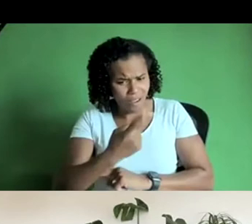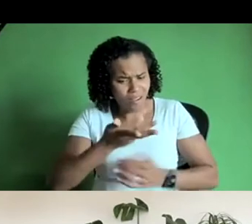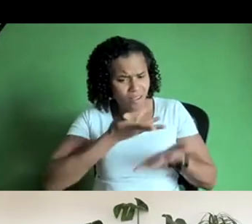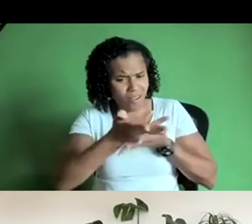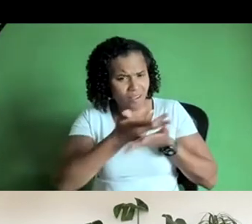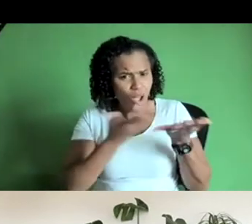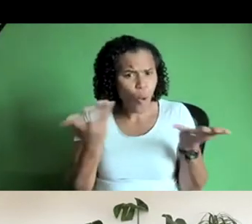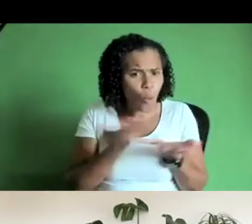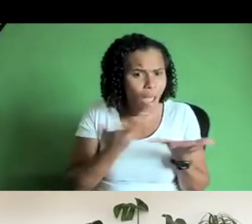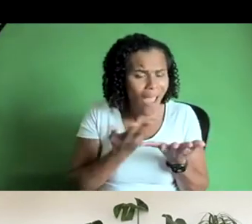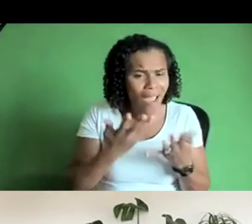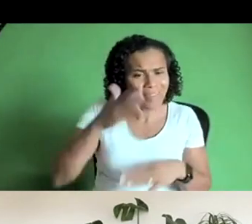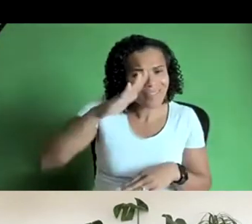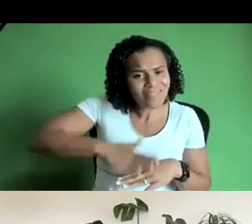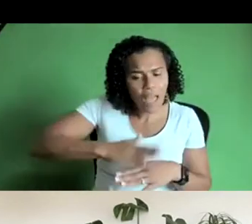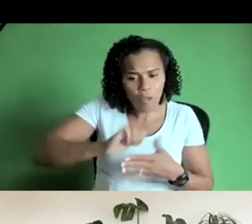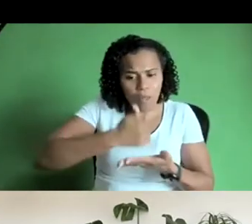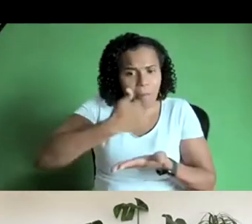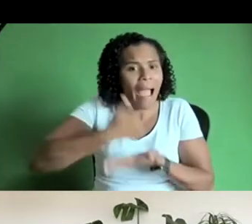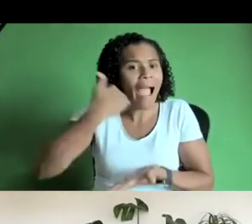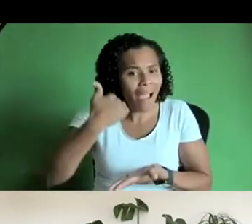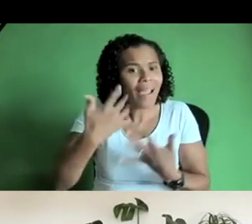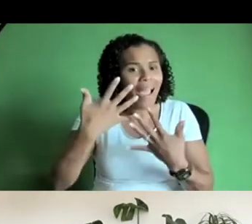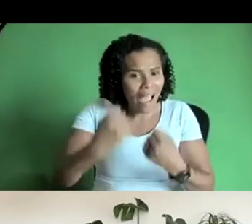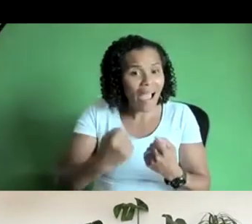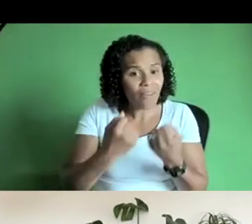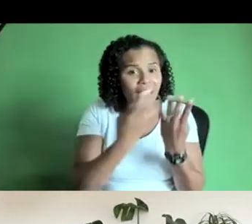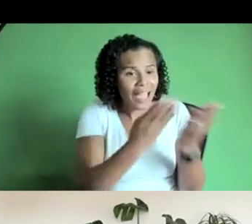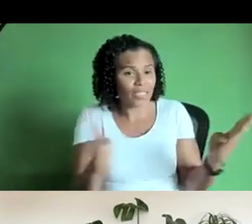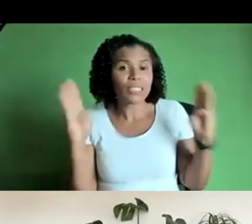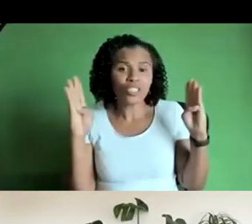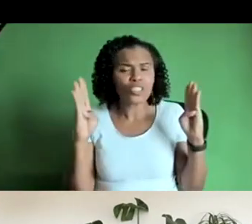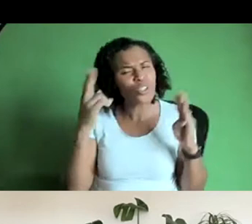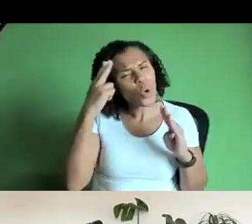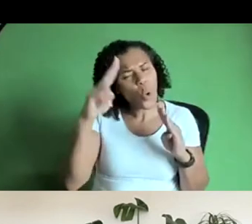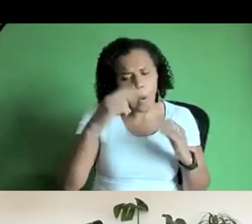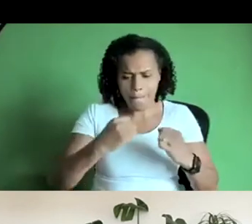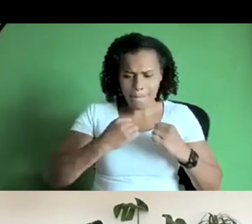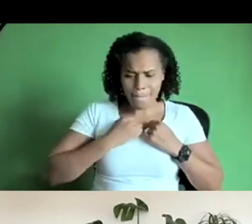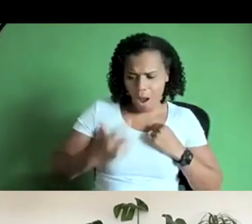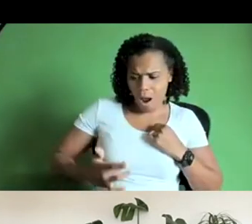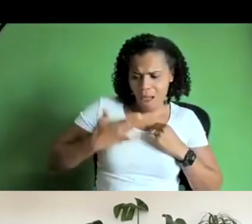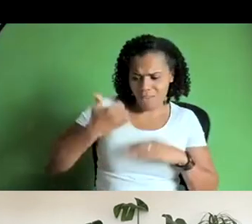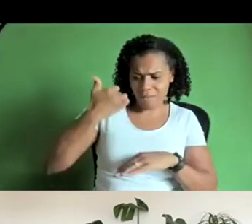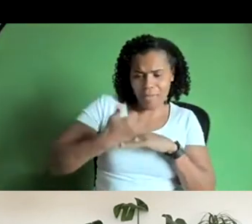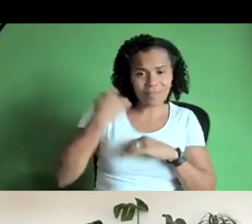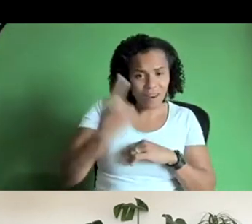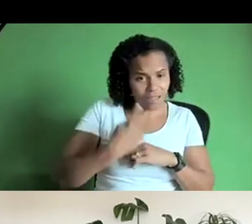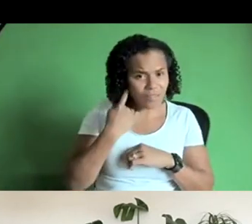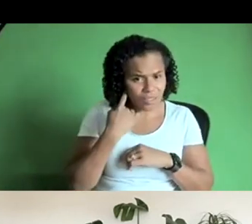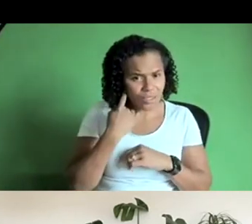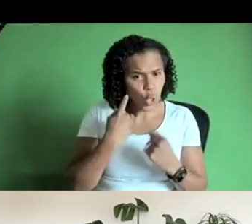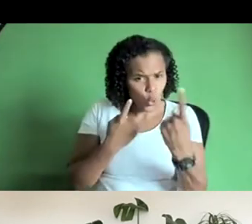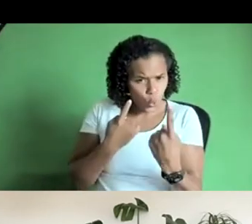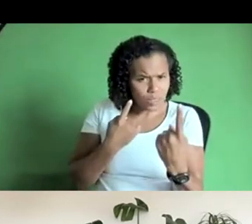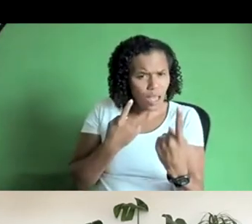south bank uh center and it was a project called my my life in london yeah um and it was you and another artist called ian uh